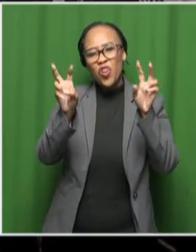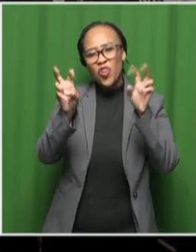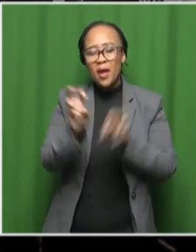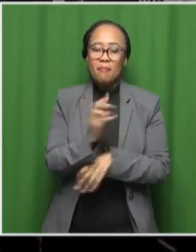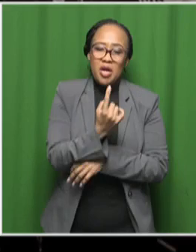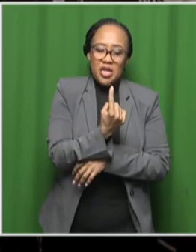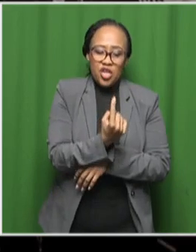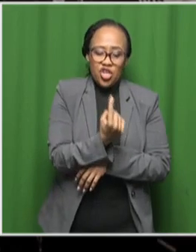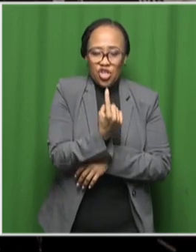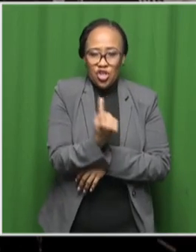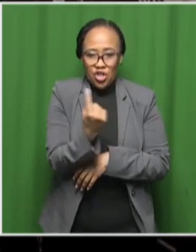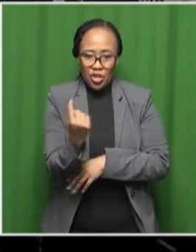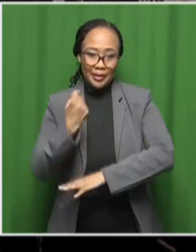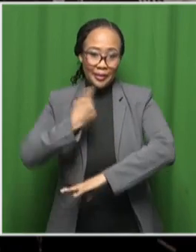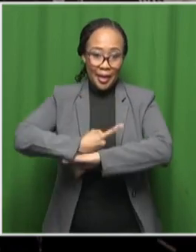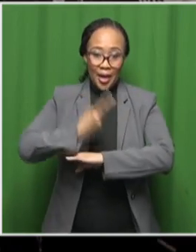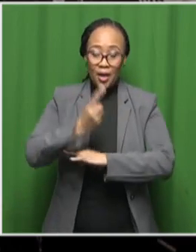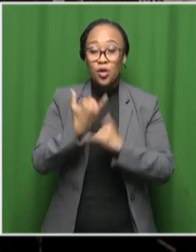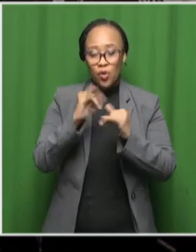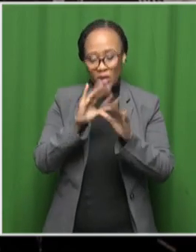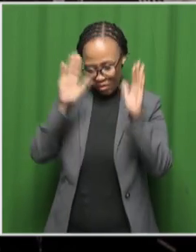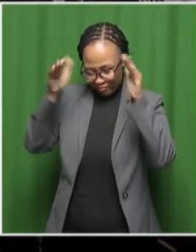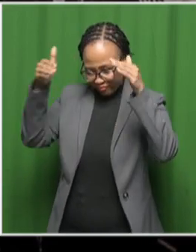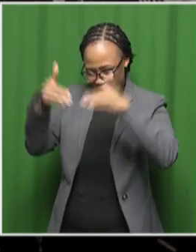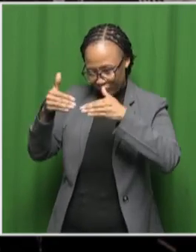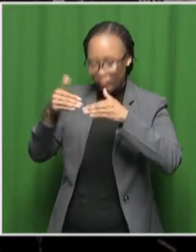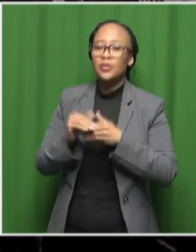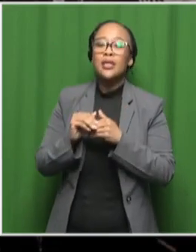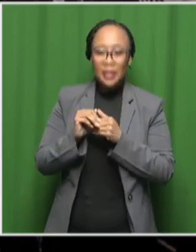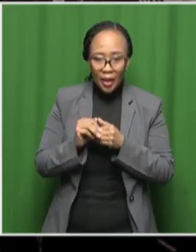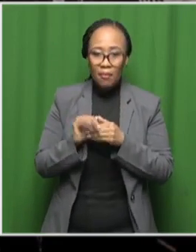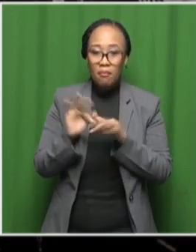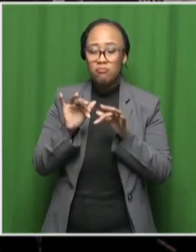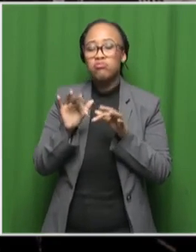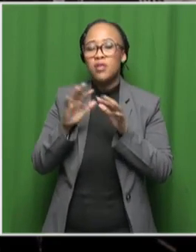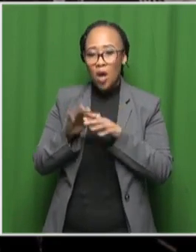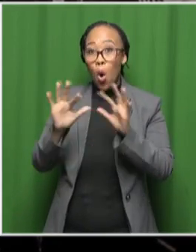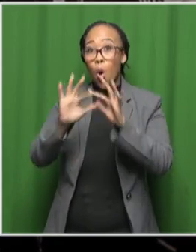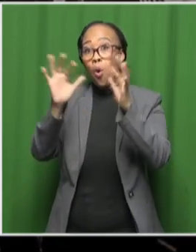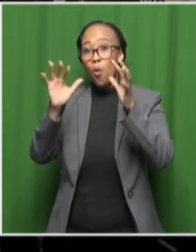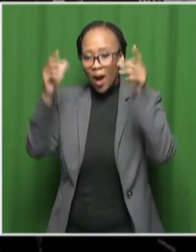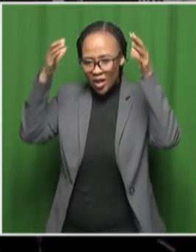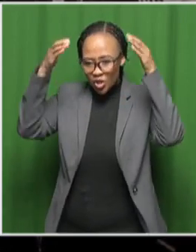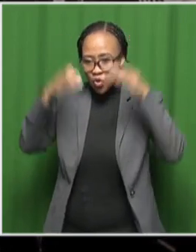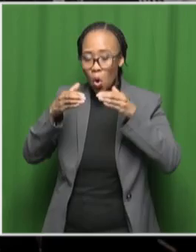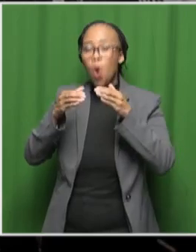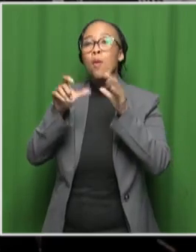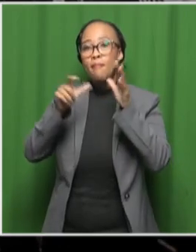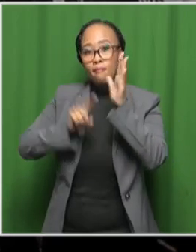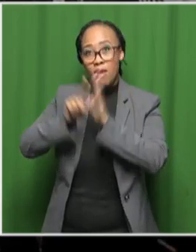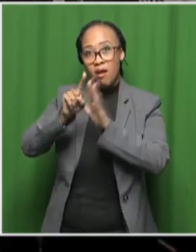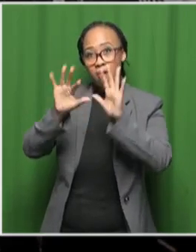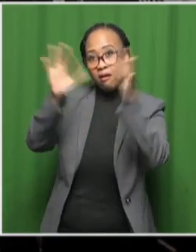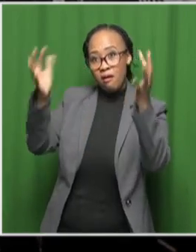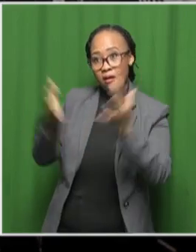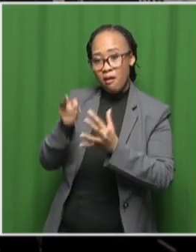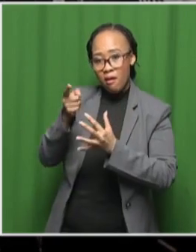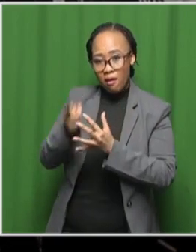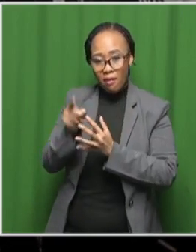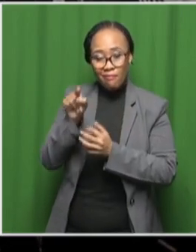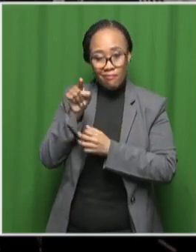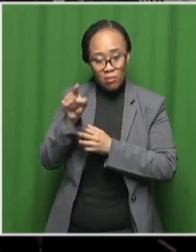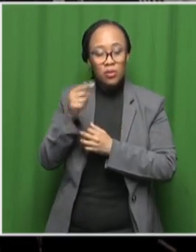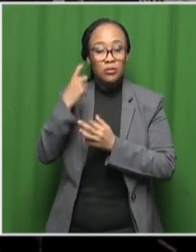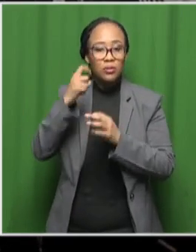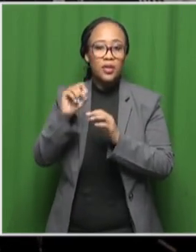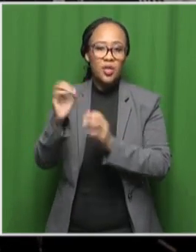today we'll be looking at astronomy in education and we do have a few speakers here who are very active in that